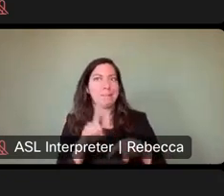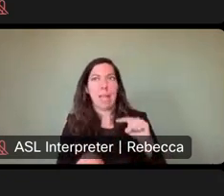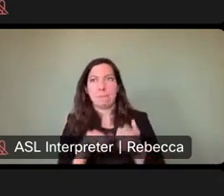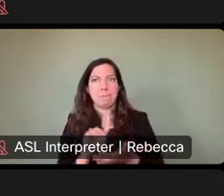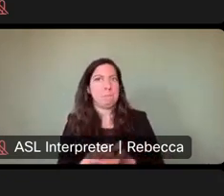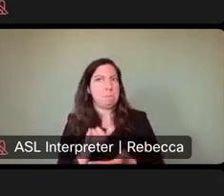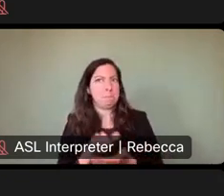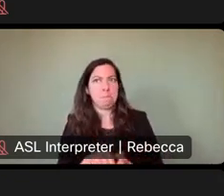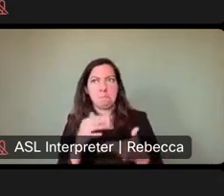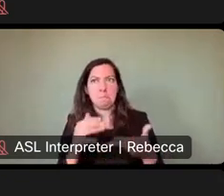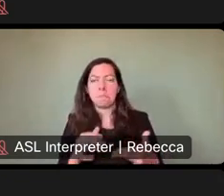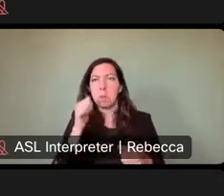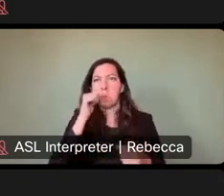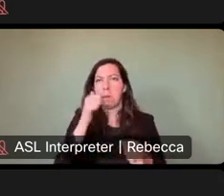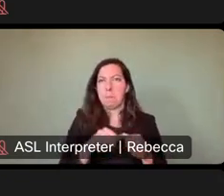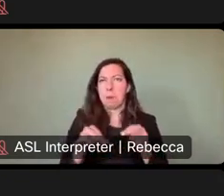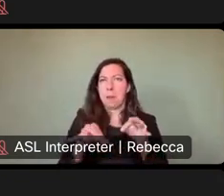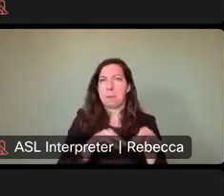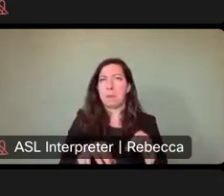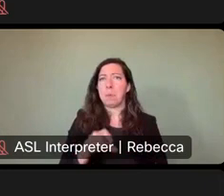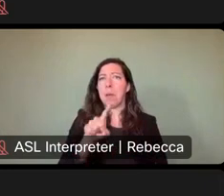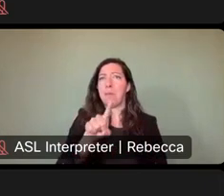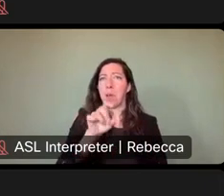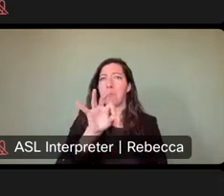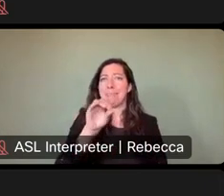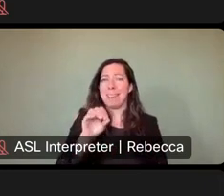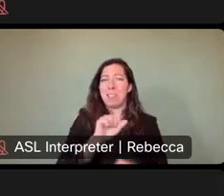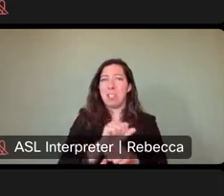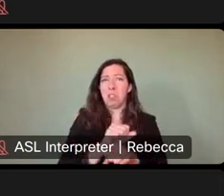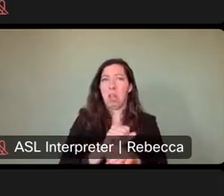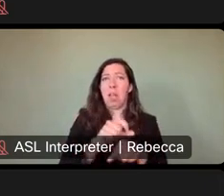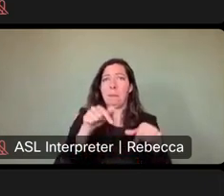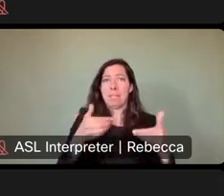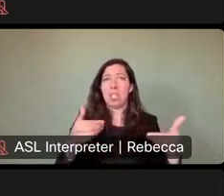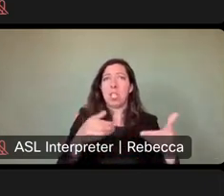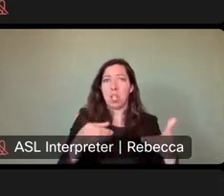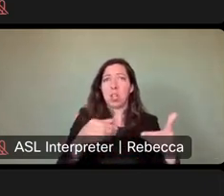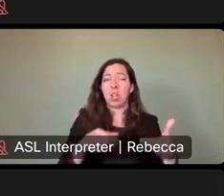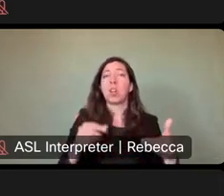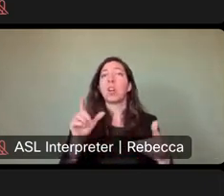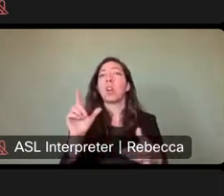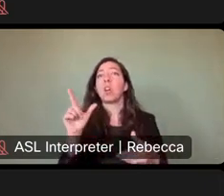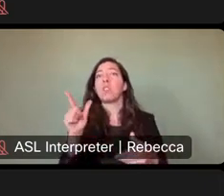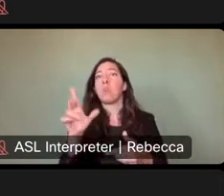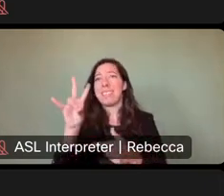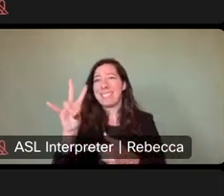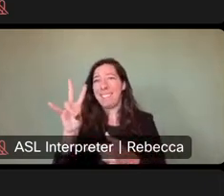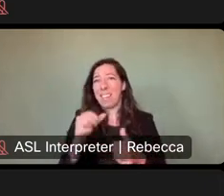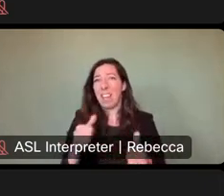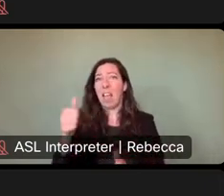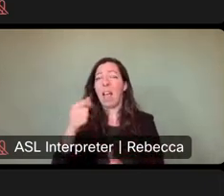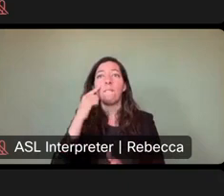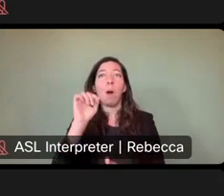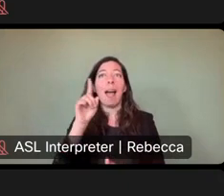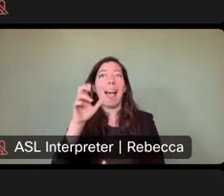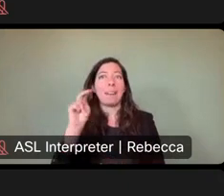slide where we talked about, we have 190 positions in state parks. Only 27 of those are administrative positions in our